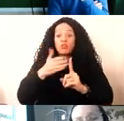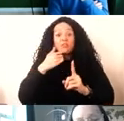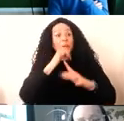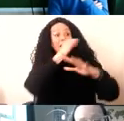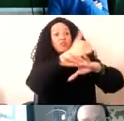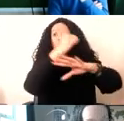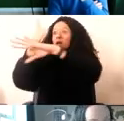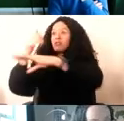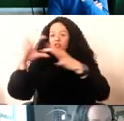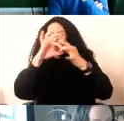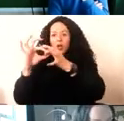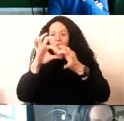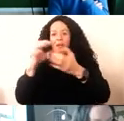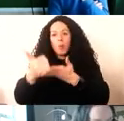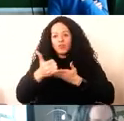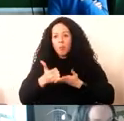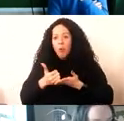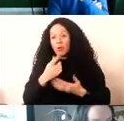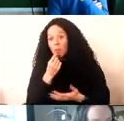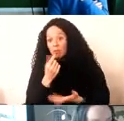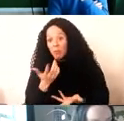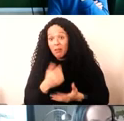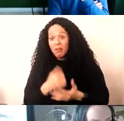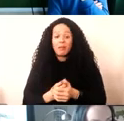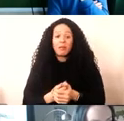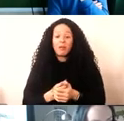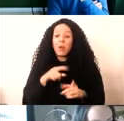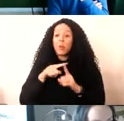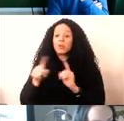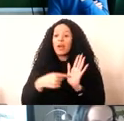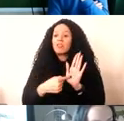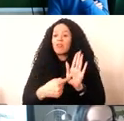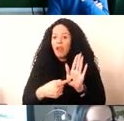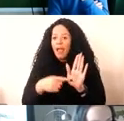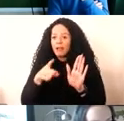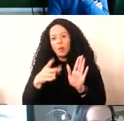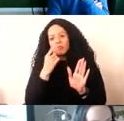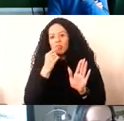might support this kind of work. And we tried to reflect those possibilities in the model to some extent.